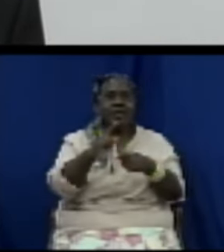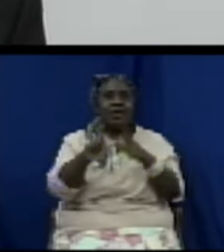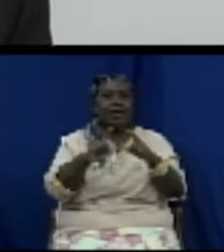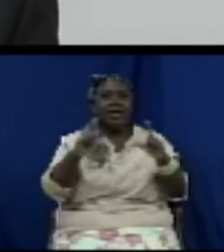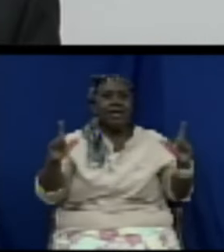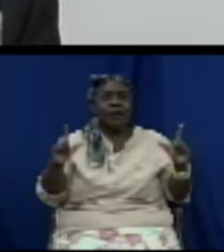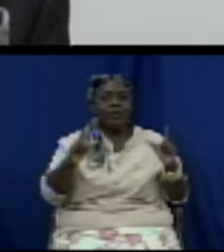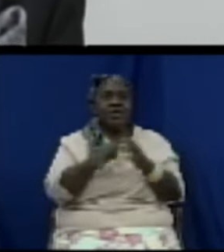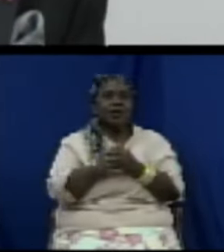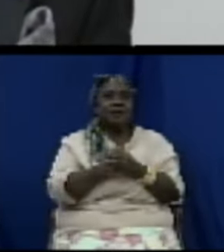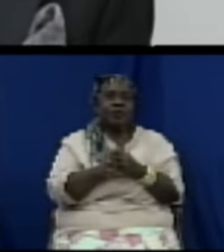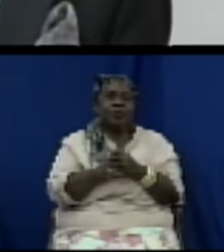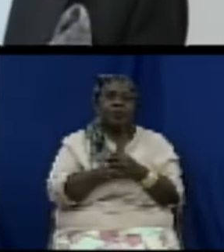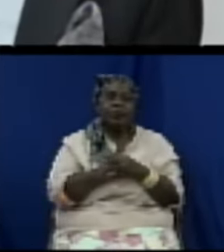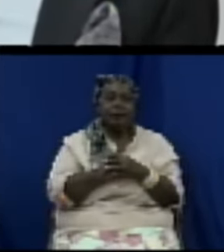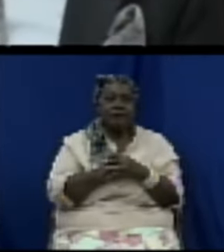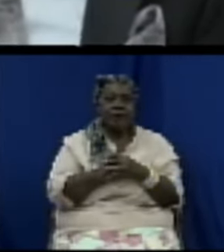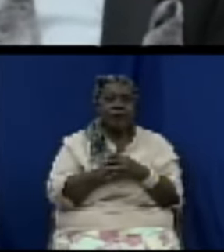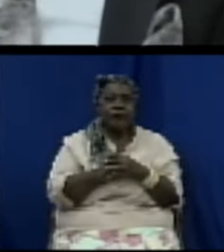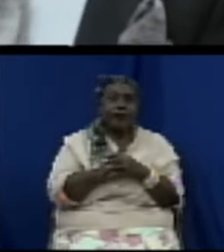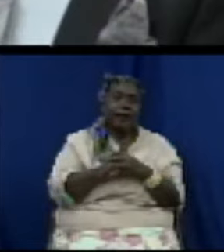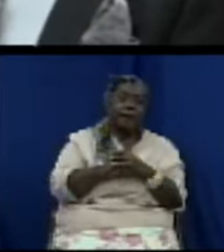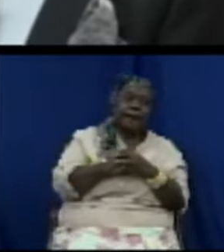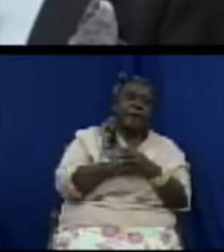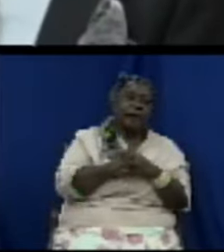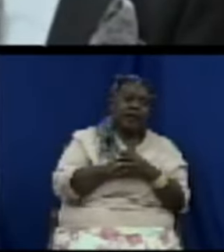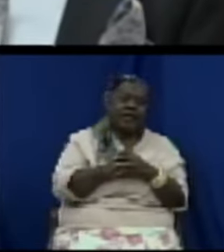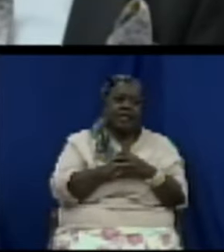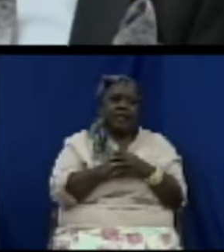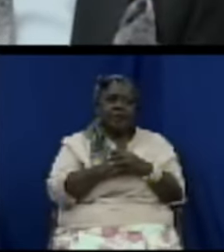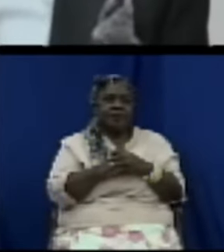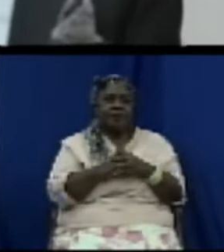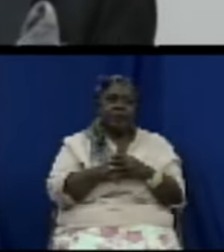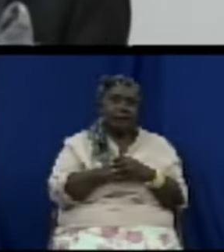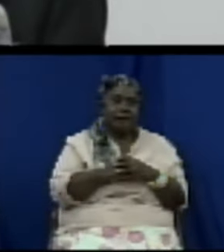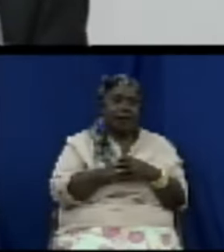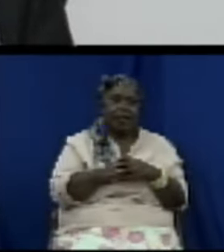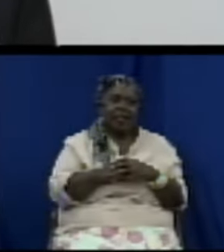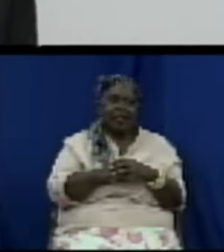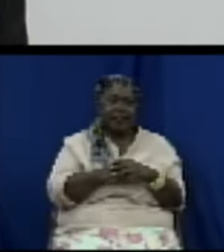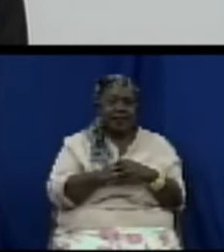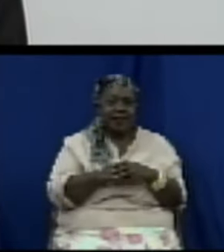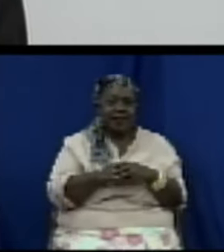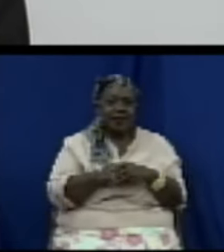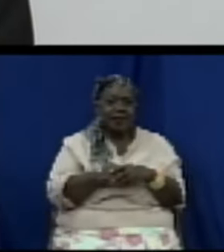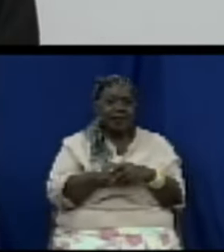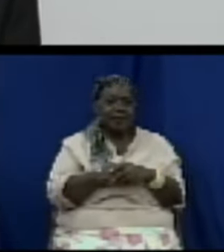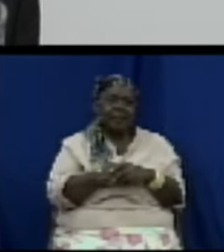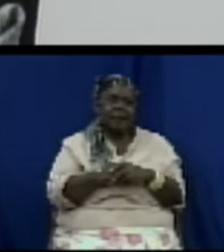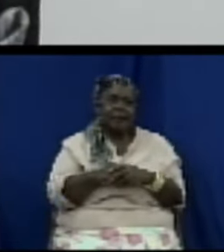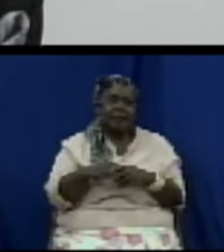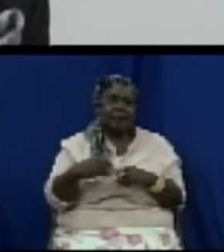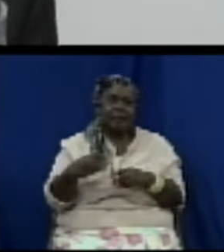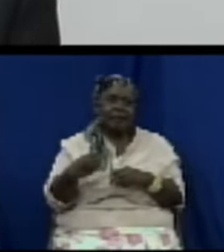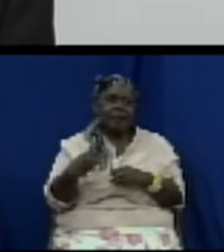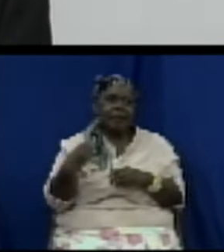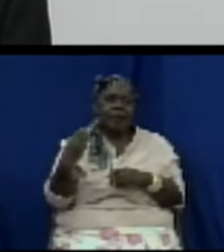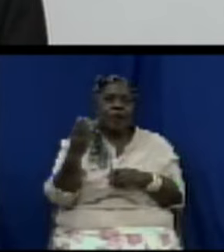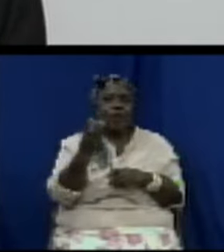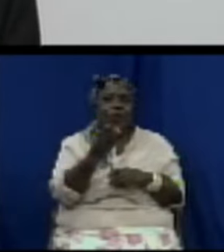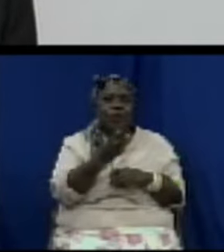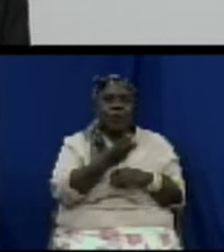biology but it deprived me of Spanish so we want to make sure that we are